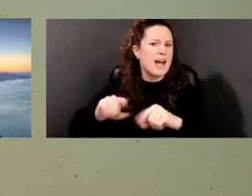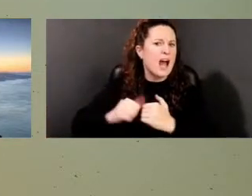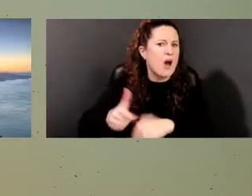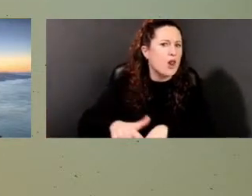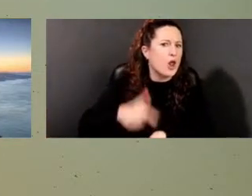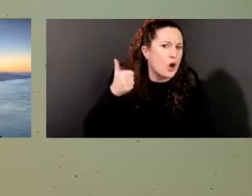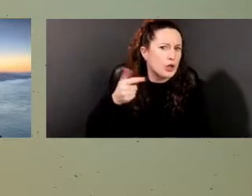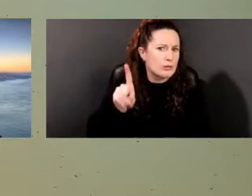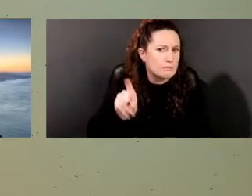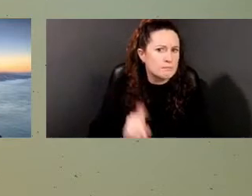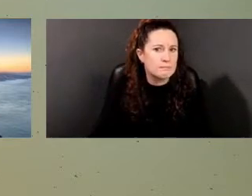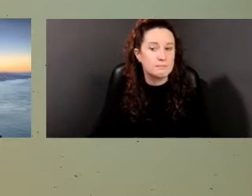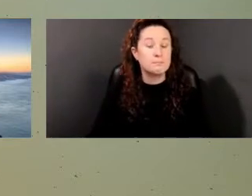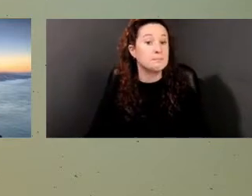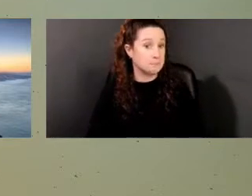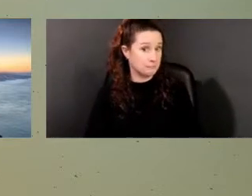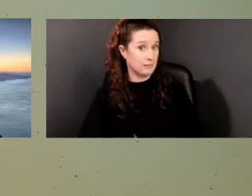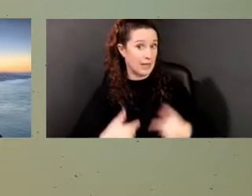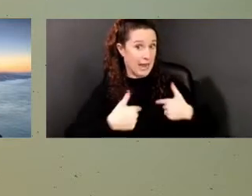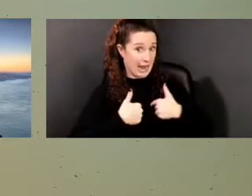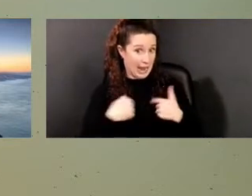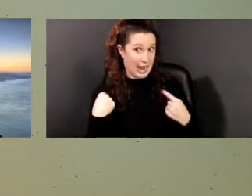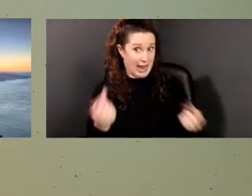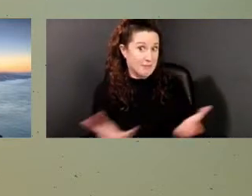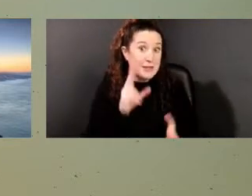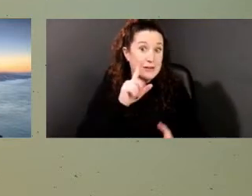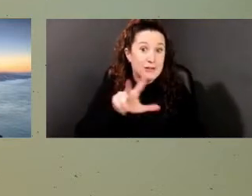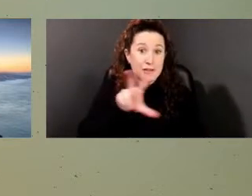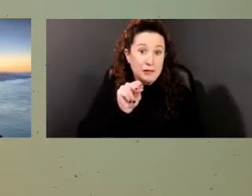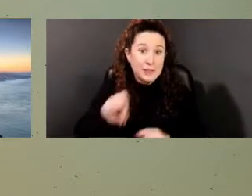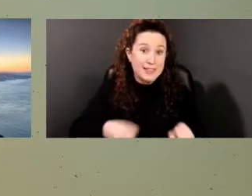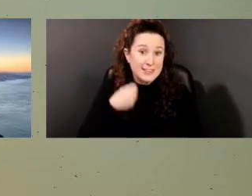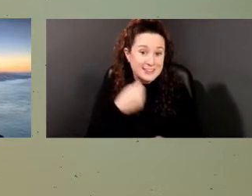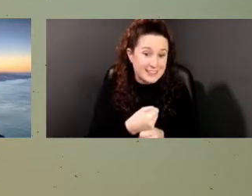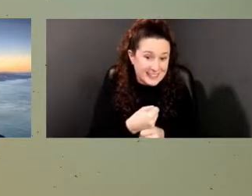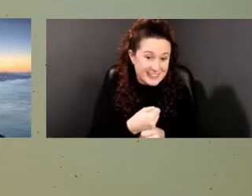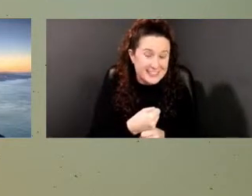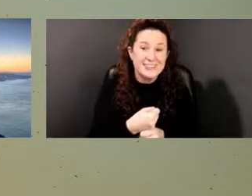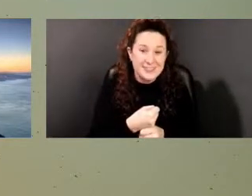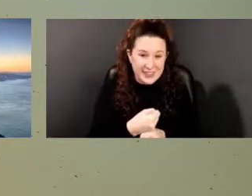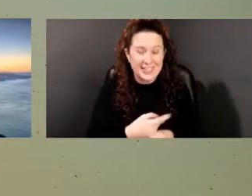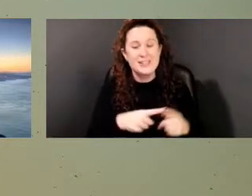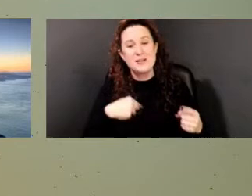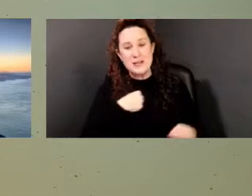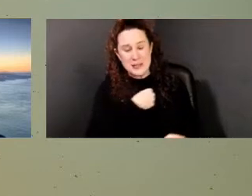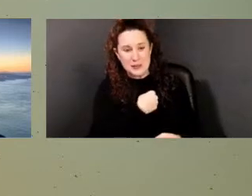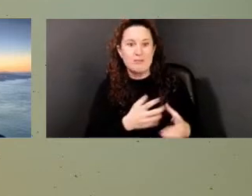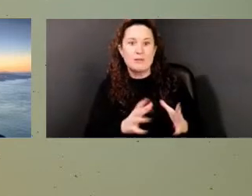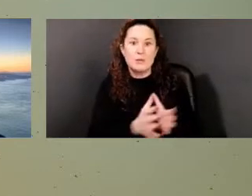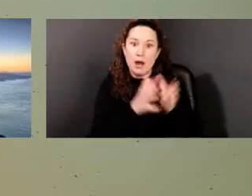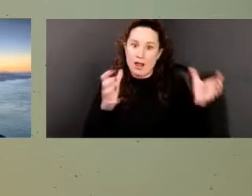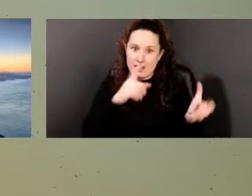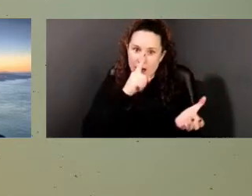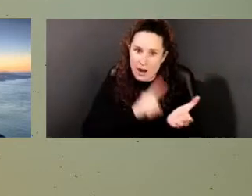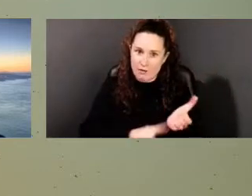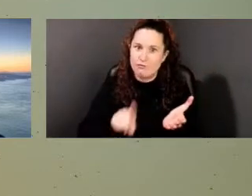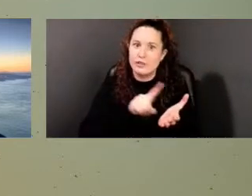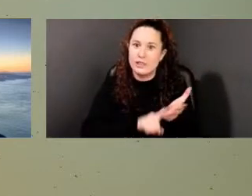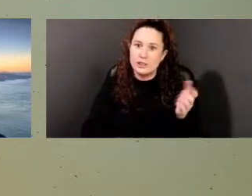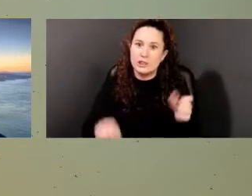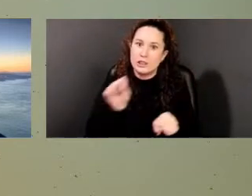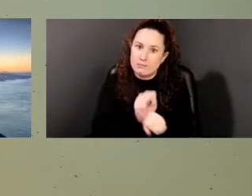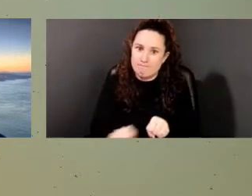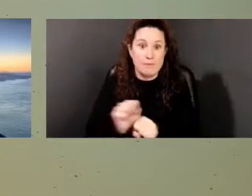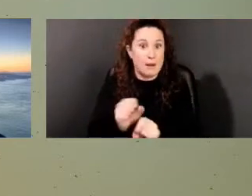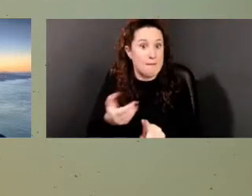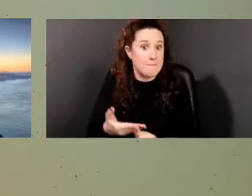So we've been working, I've been here for 30 years. And so we've been doing a lot of research and before my time